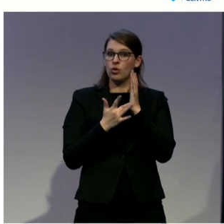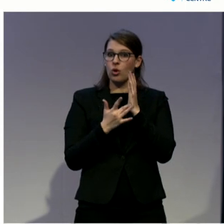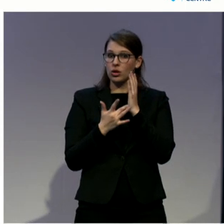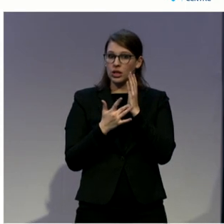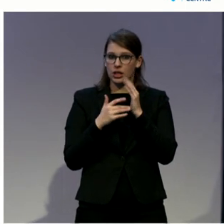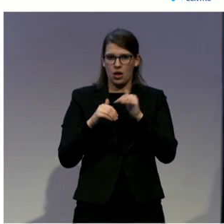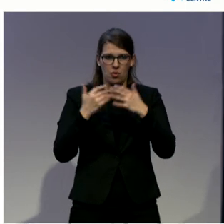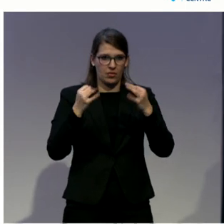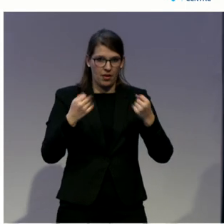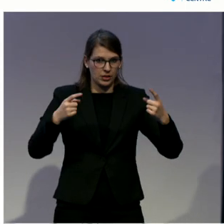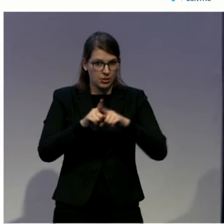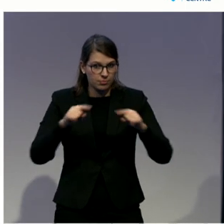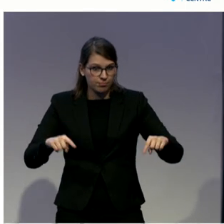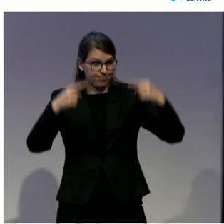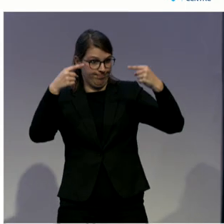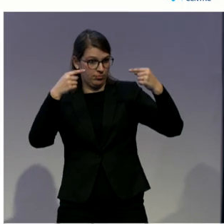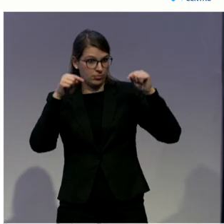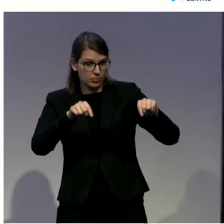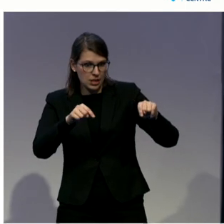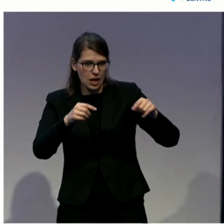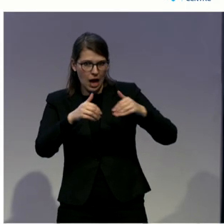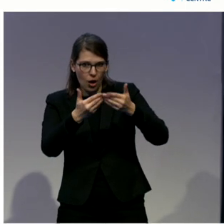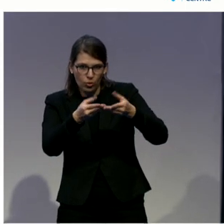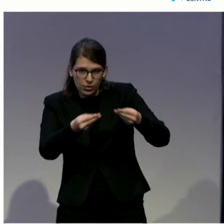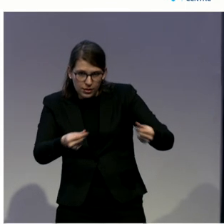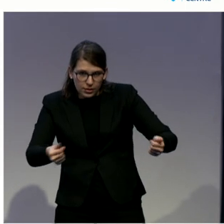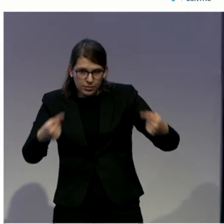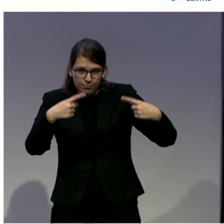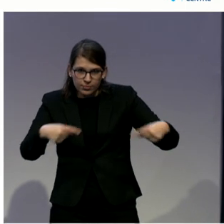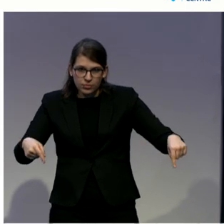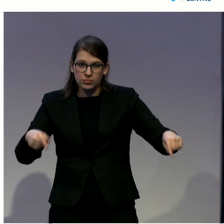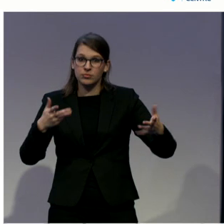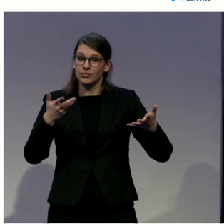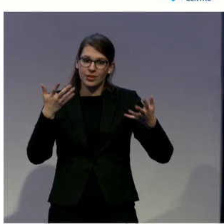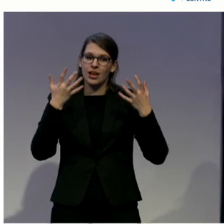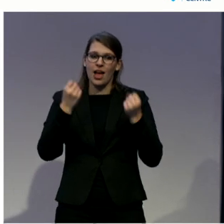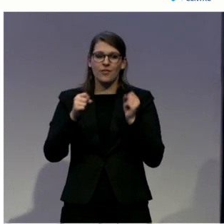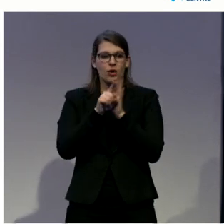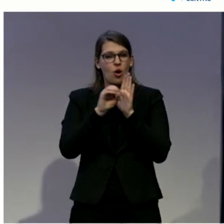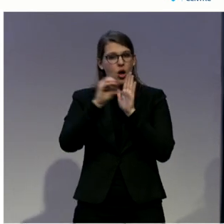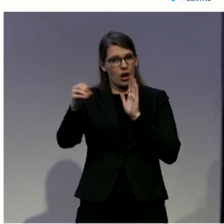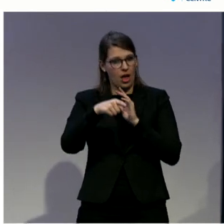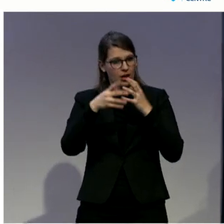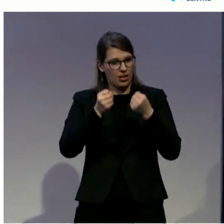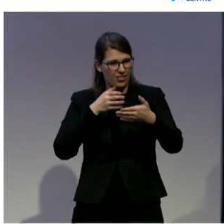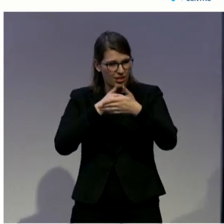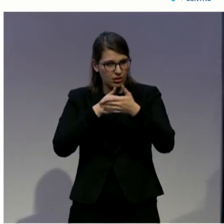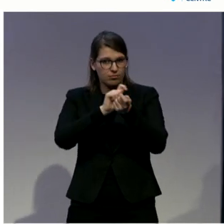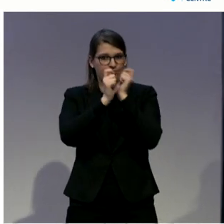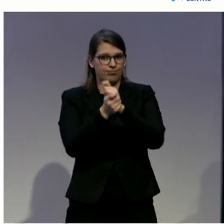in the justice system. Governments and the legal community should be open to the benefits that these